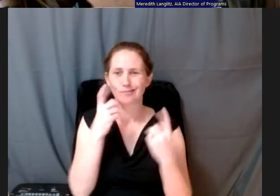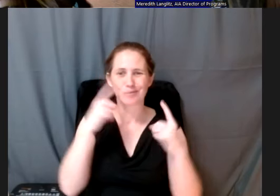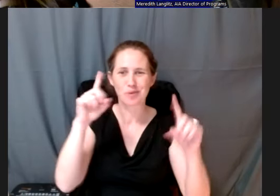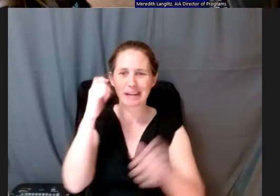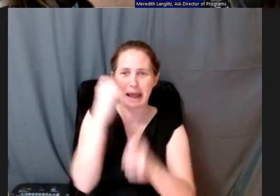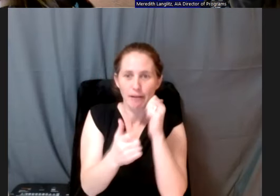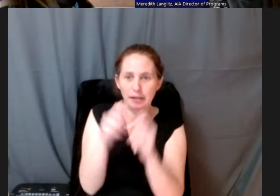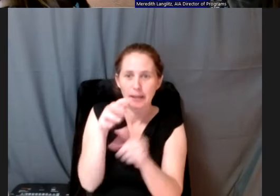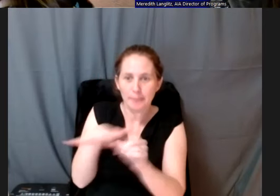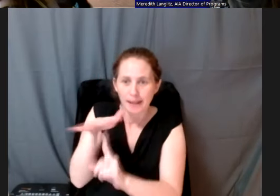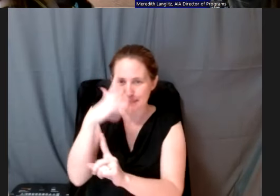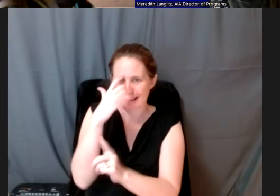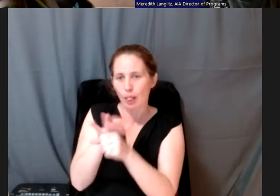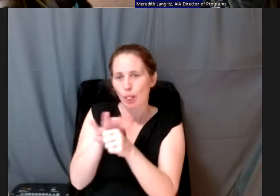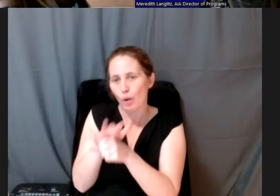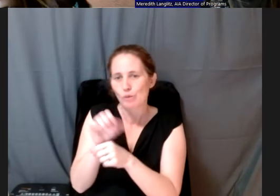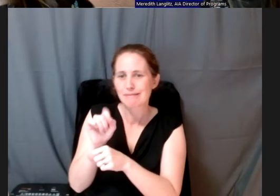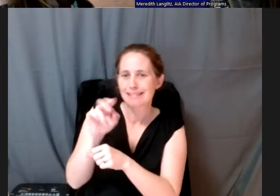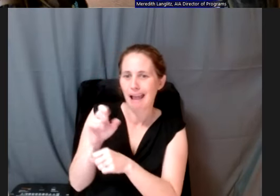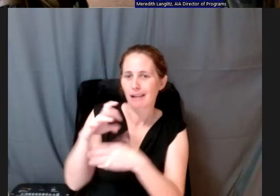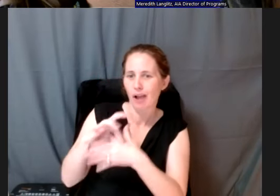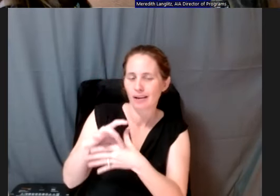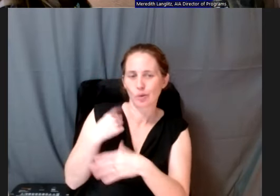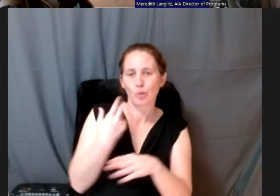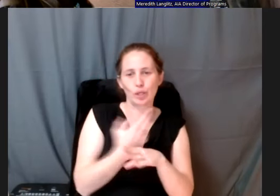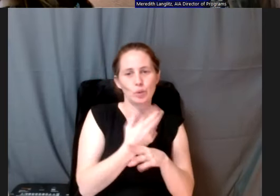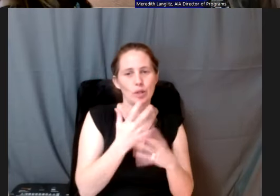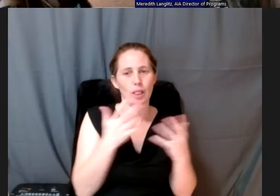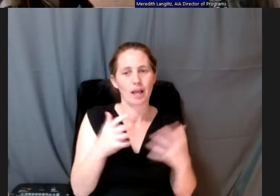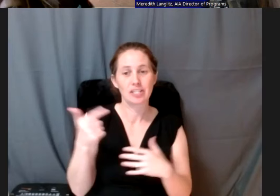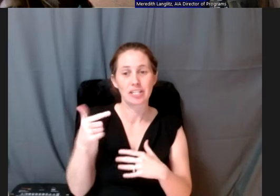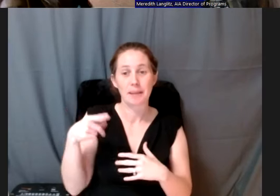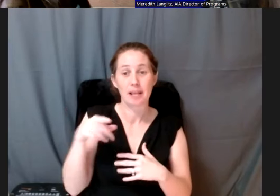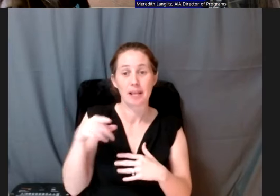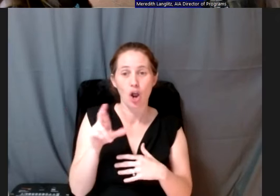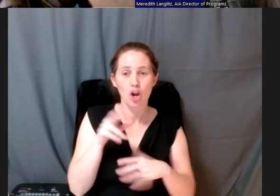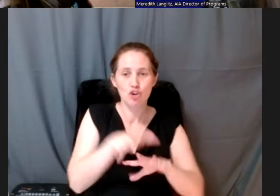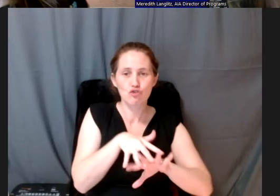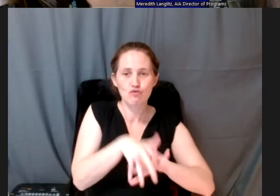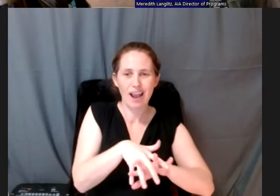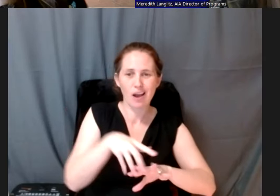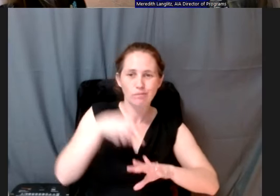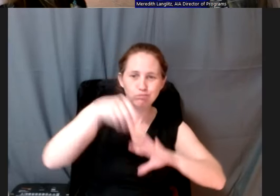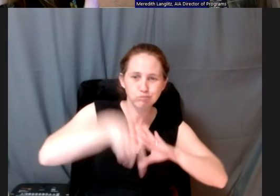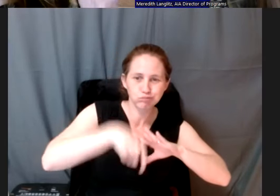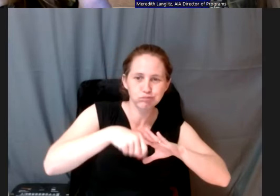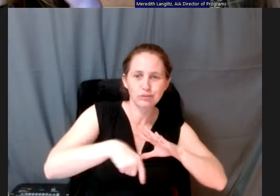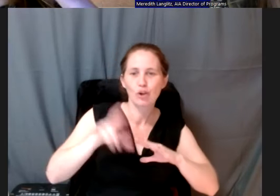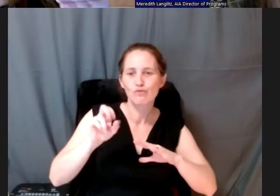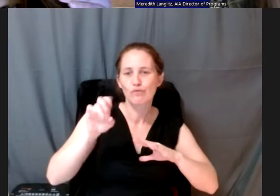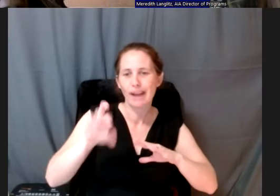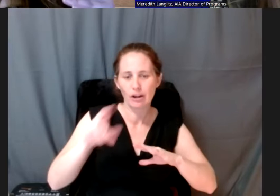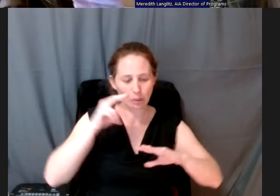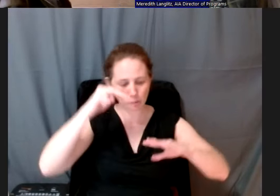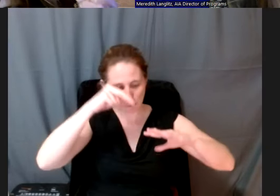every single place because of local site context. You know, we use a lot of GPR ground penetrating radar in our surveys as a way to kind of